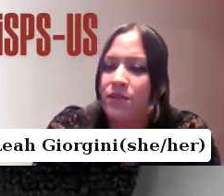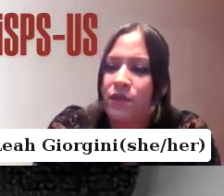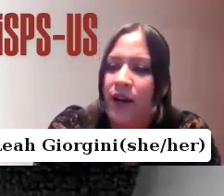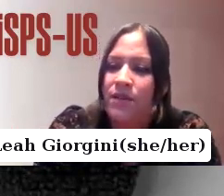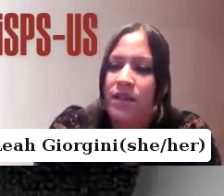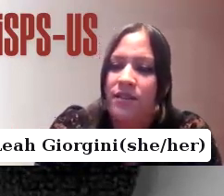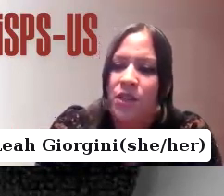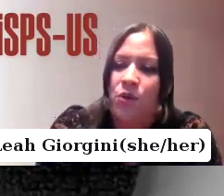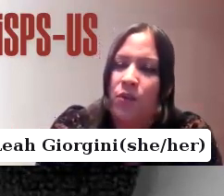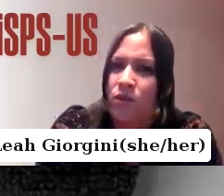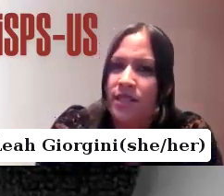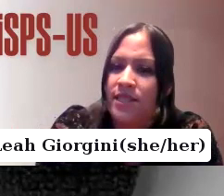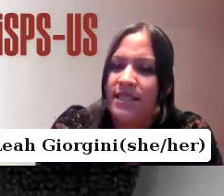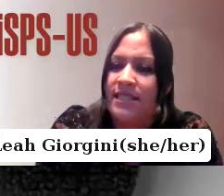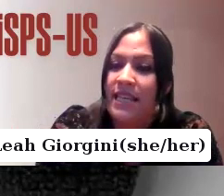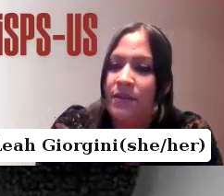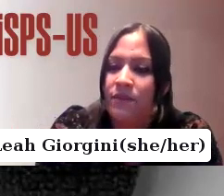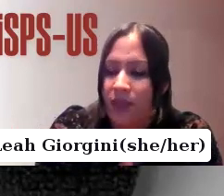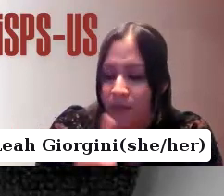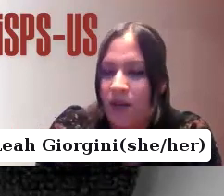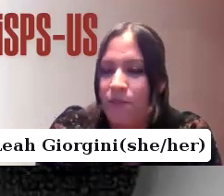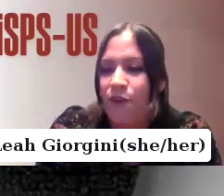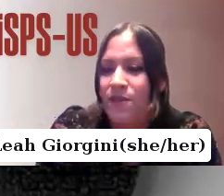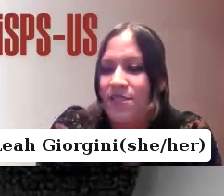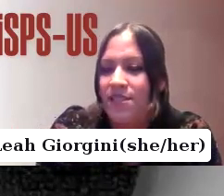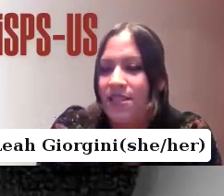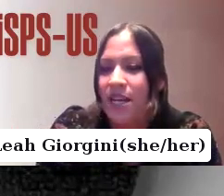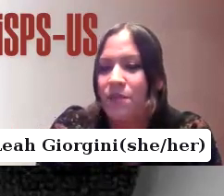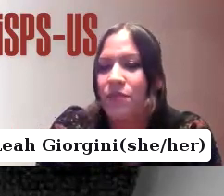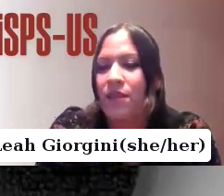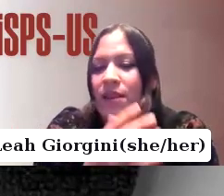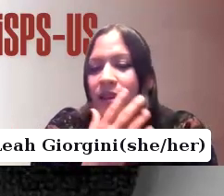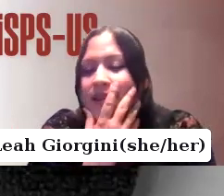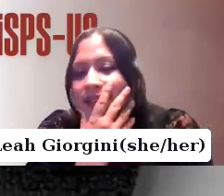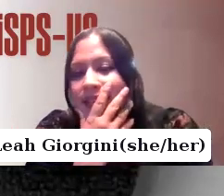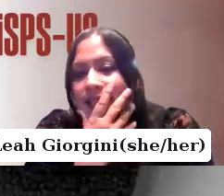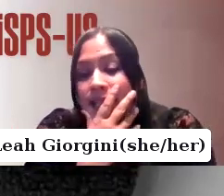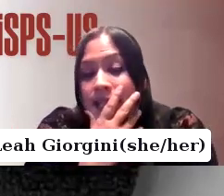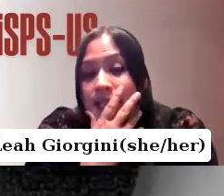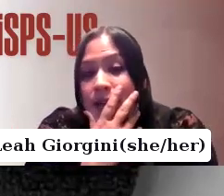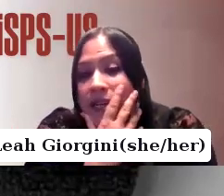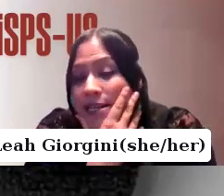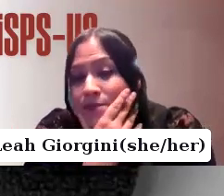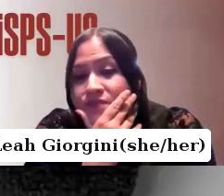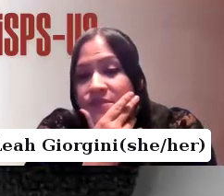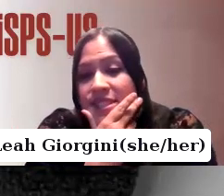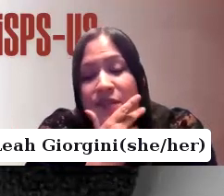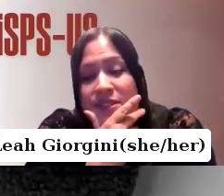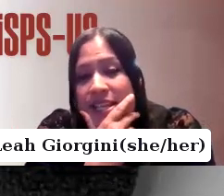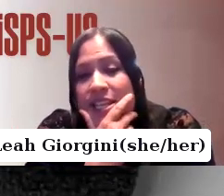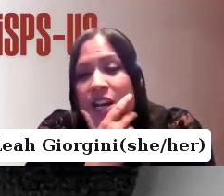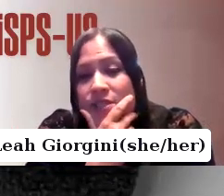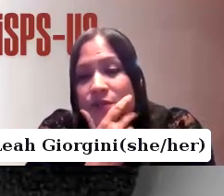a helicopter out to find me because he thought I walked into the sea and I'm from a seaside town so um